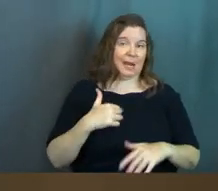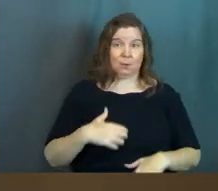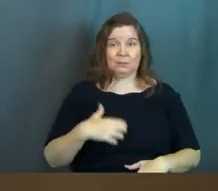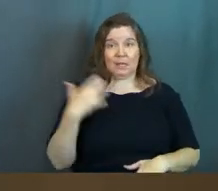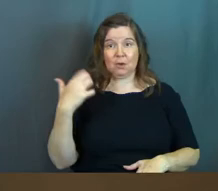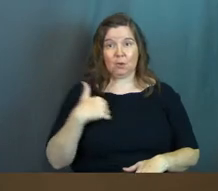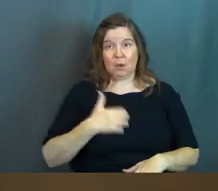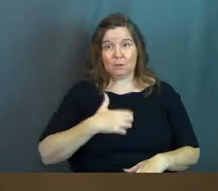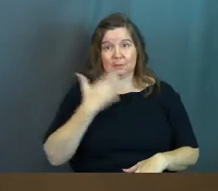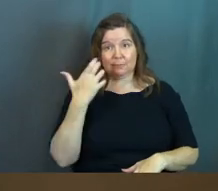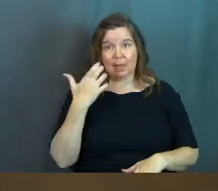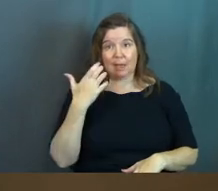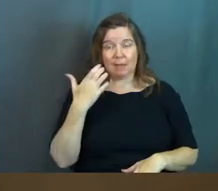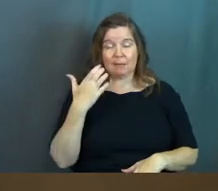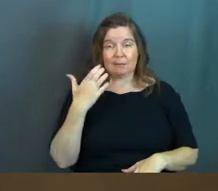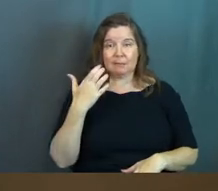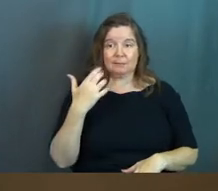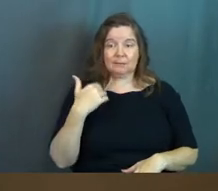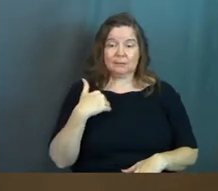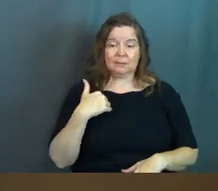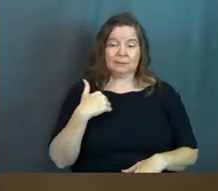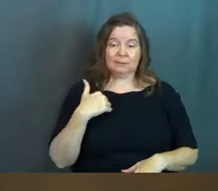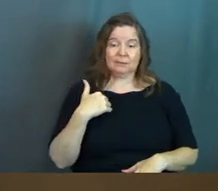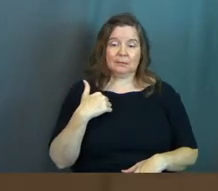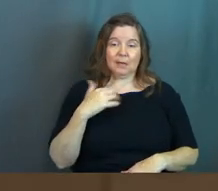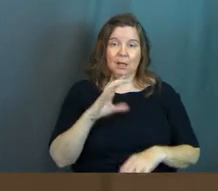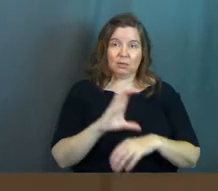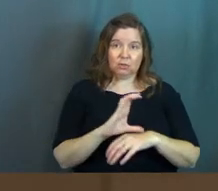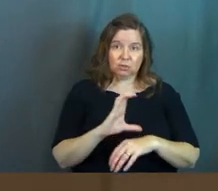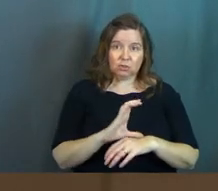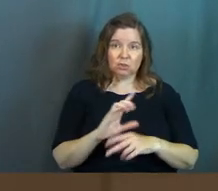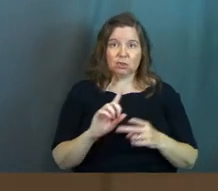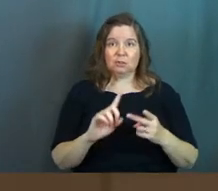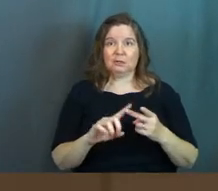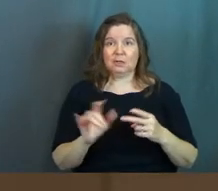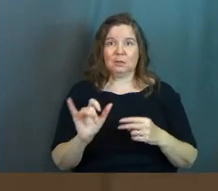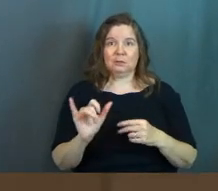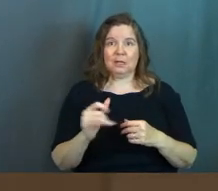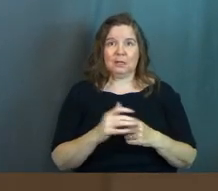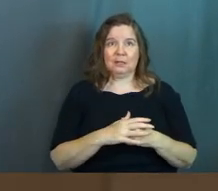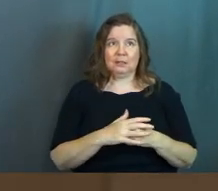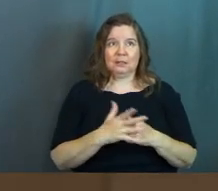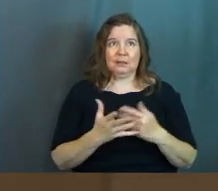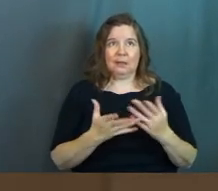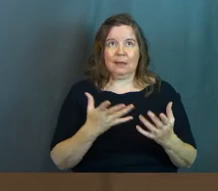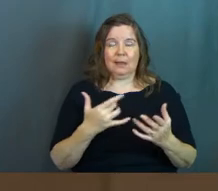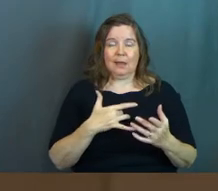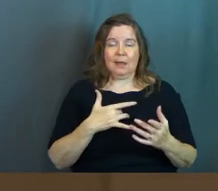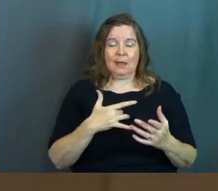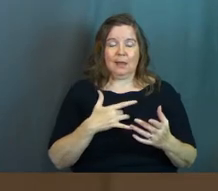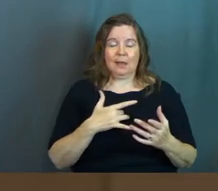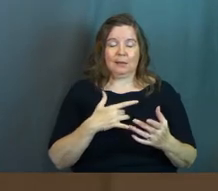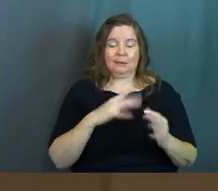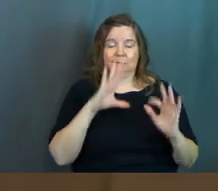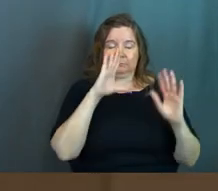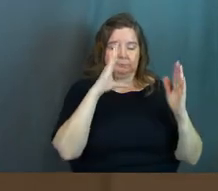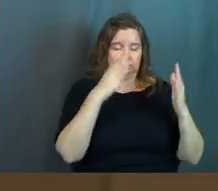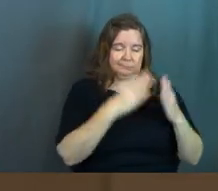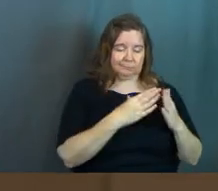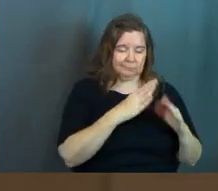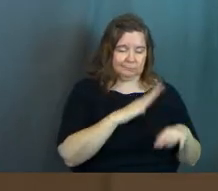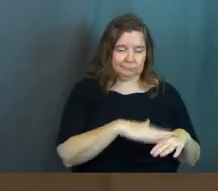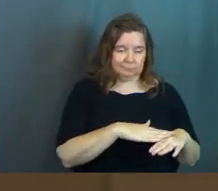anger thing. Like I was mad at, um, the church. And then it was just like, I fell into this like